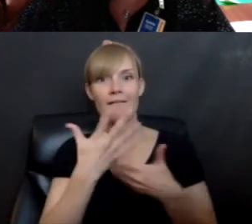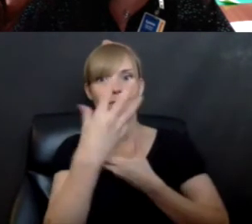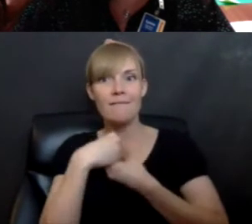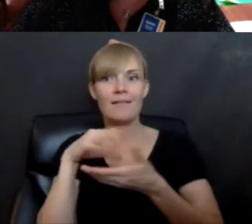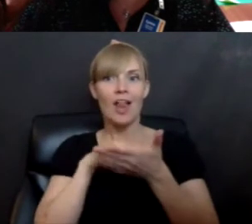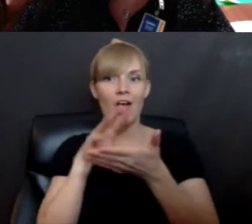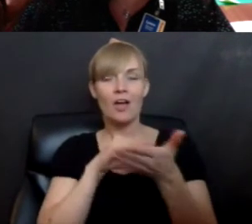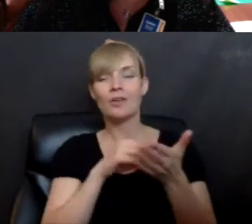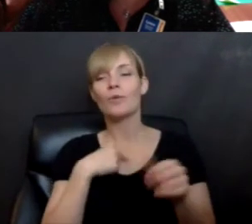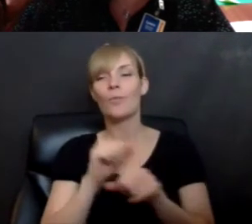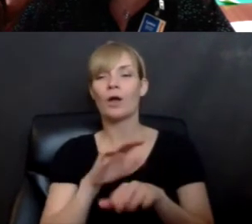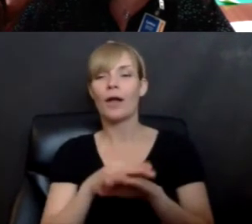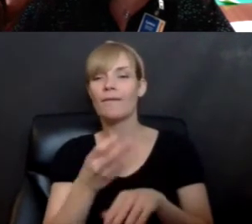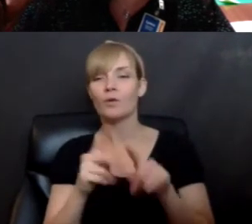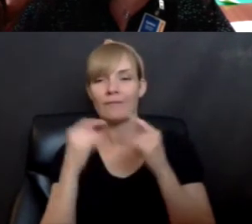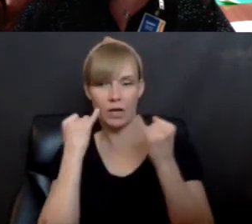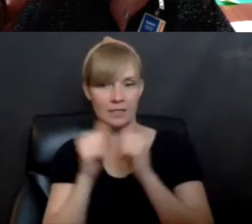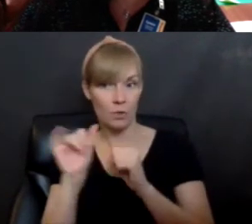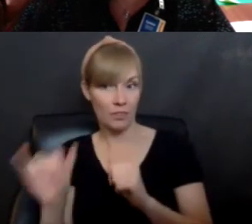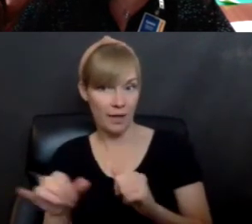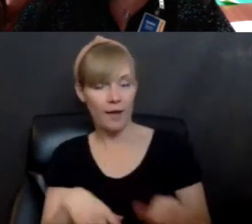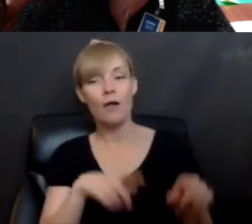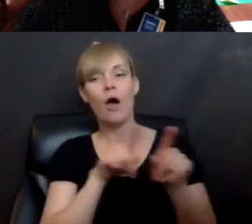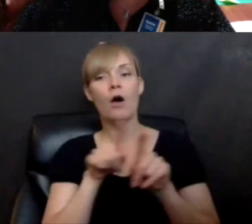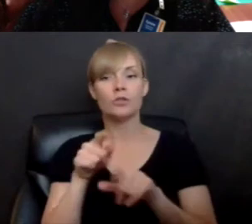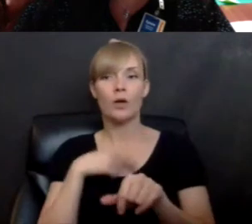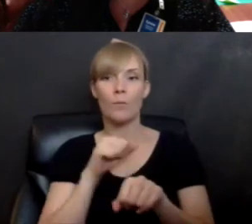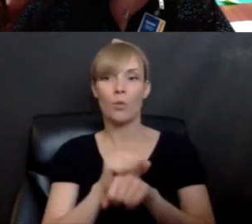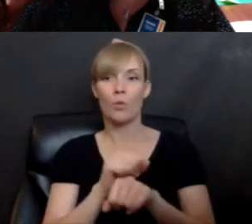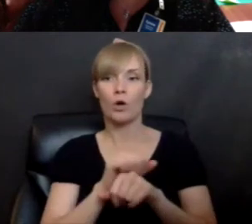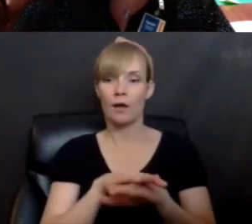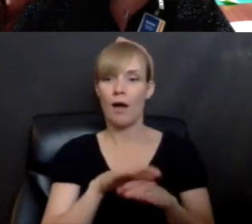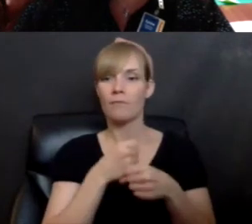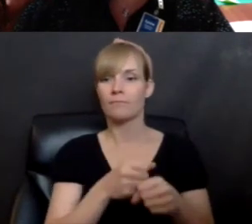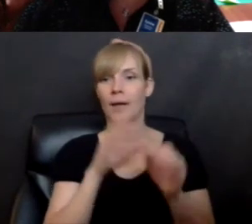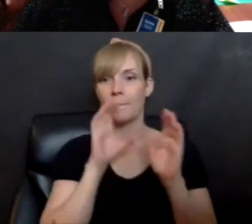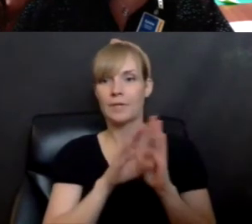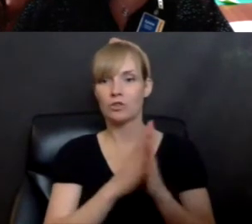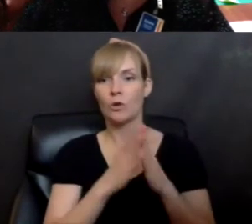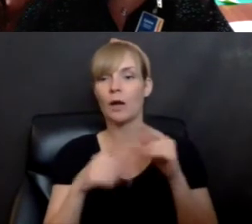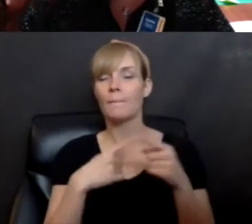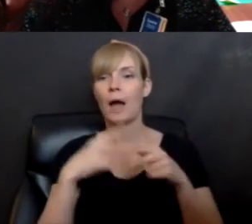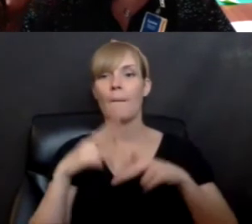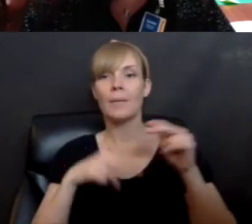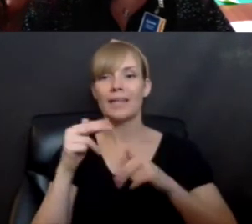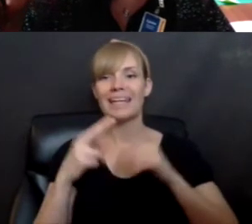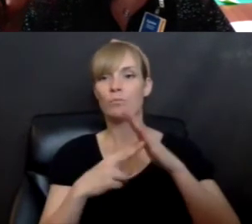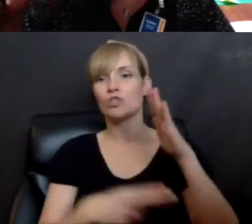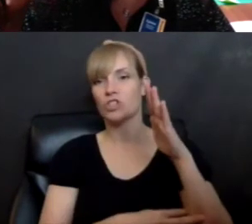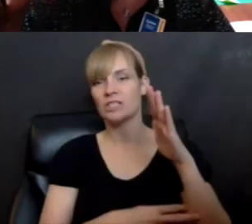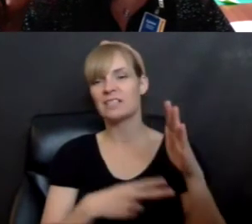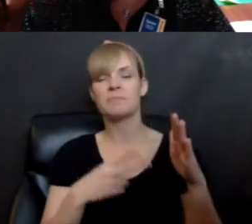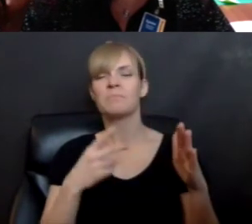on a couple of different ideas about that. And I'm also working on a picture book about building bridges, not actually building the bridges, but like